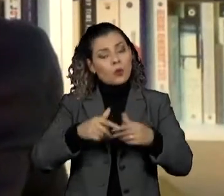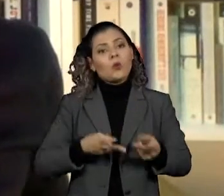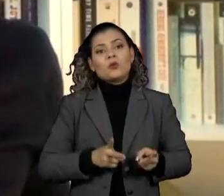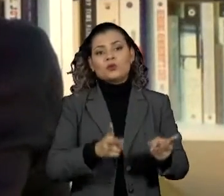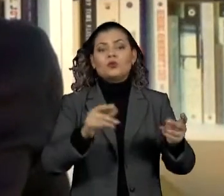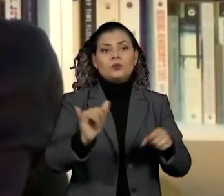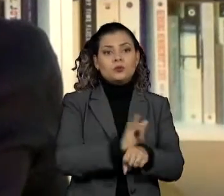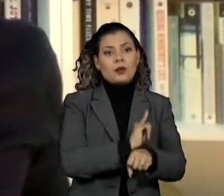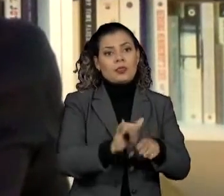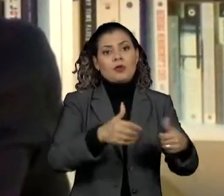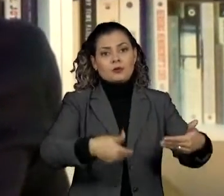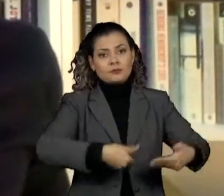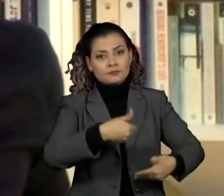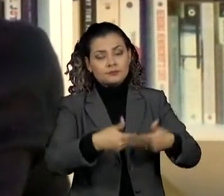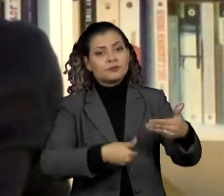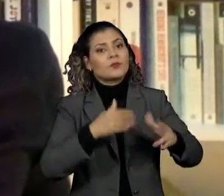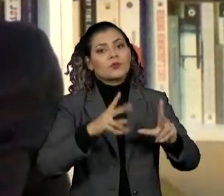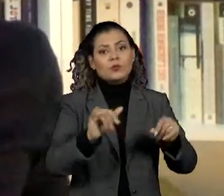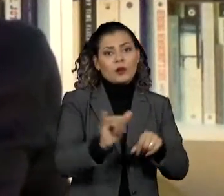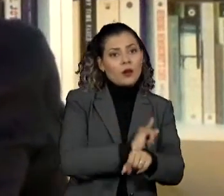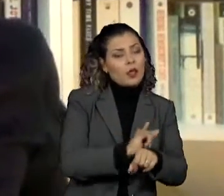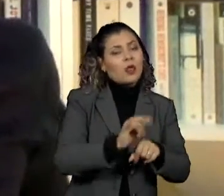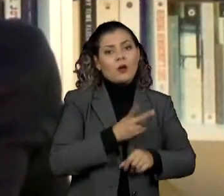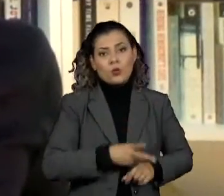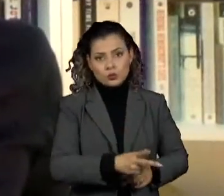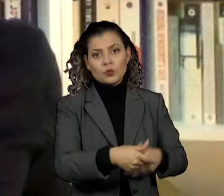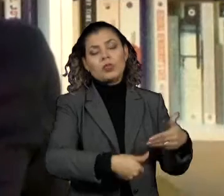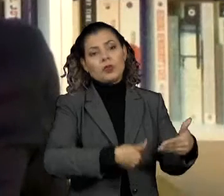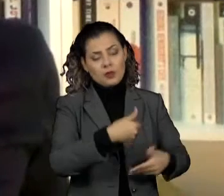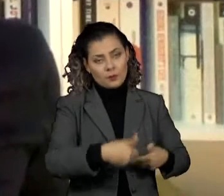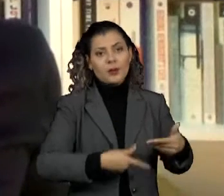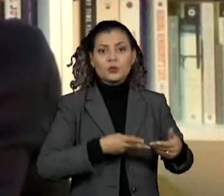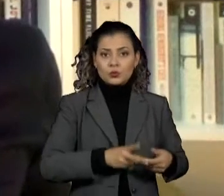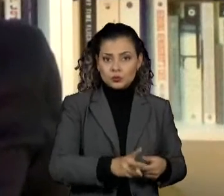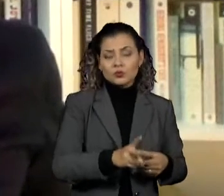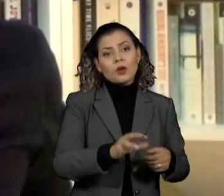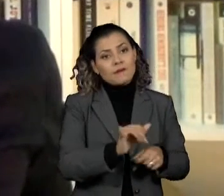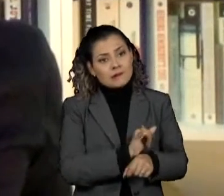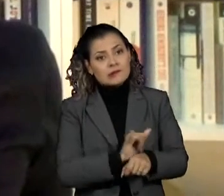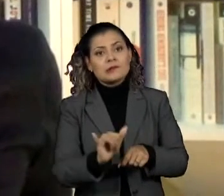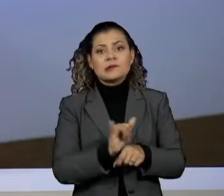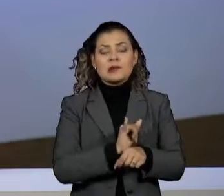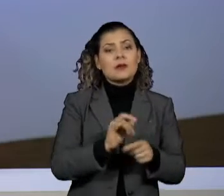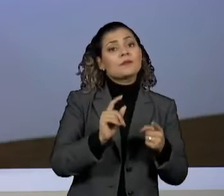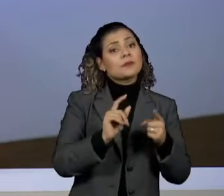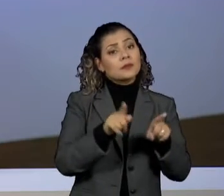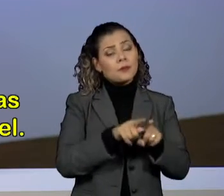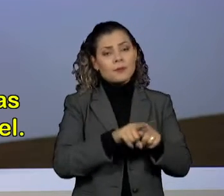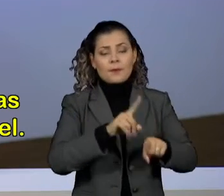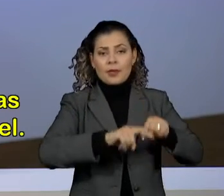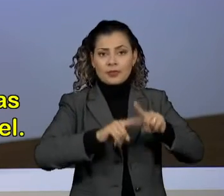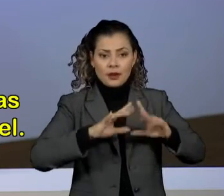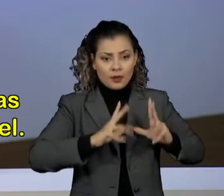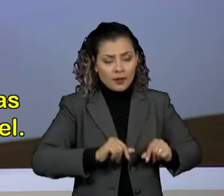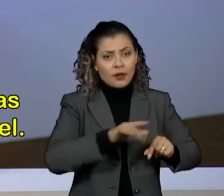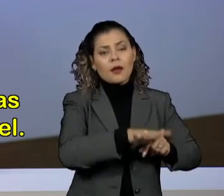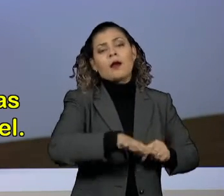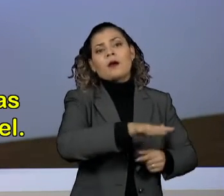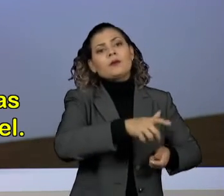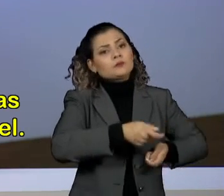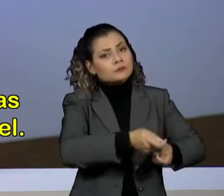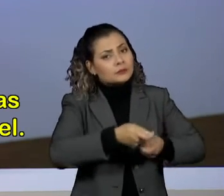using all of these things, testing, sealing the facility, ensuring that it's clean and really